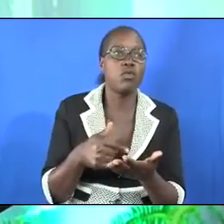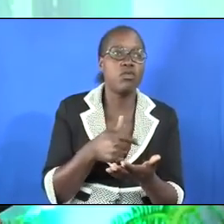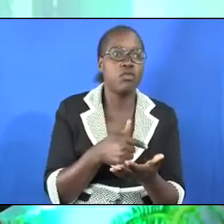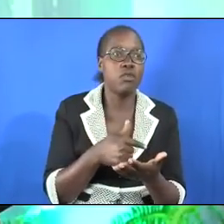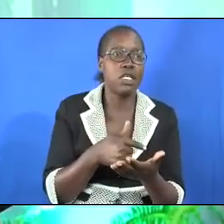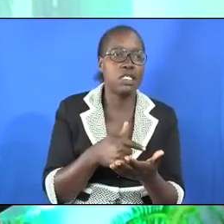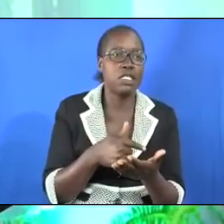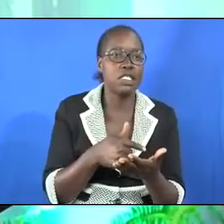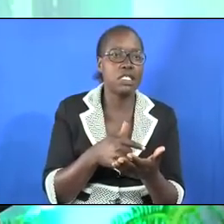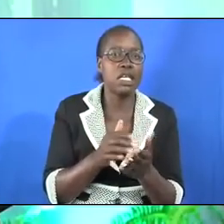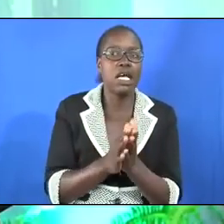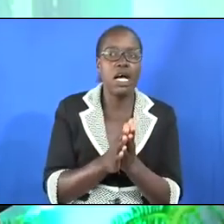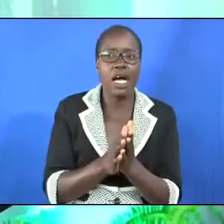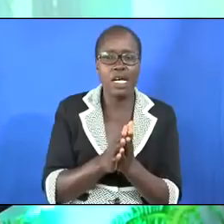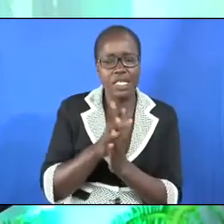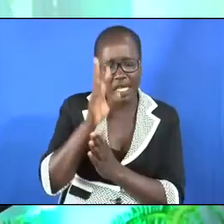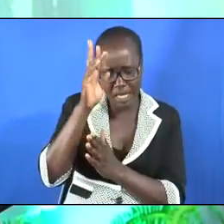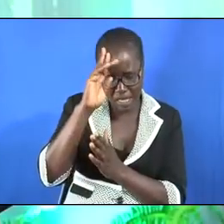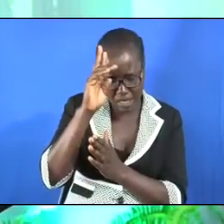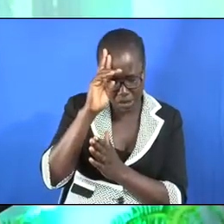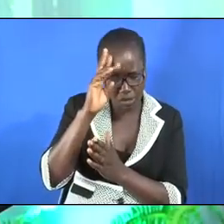I don't know the reason.